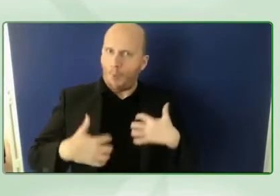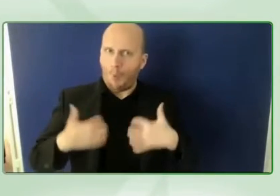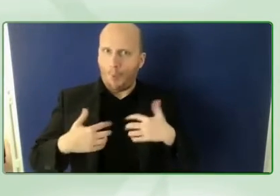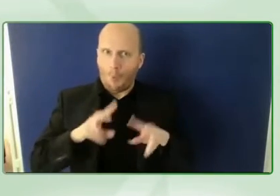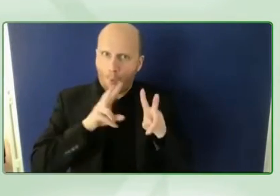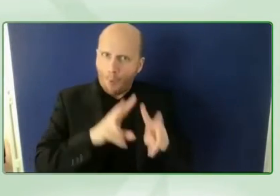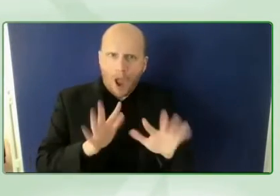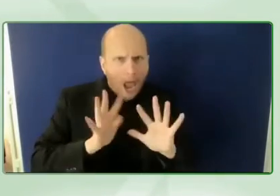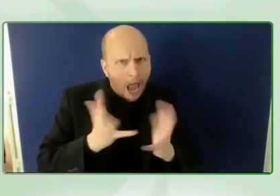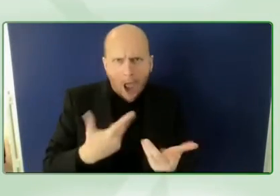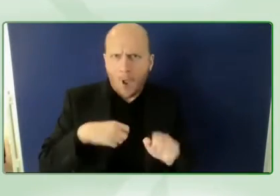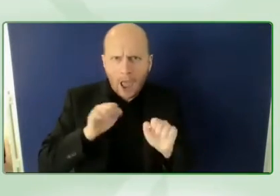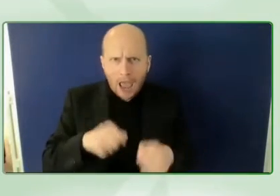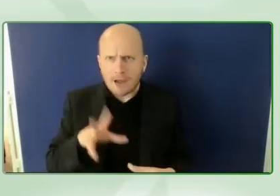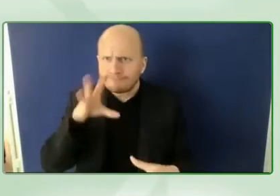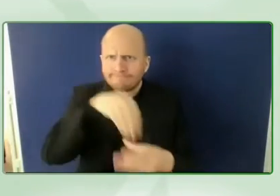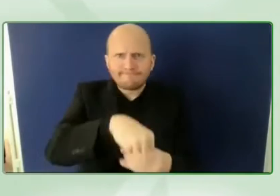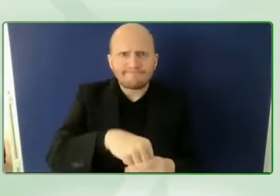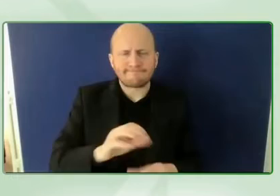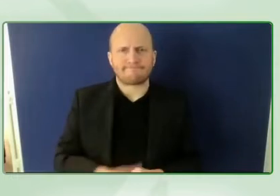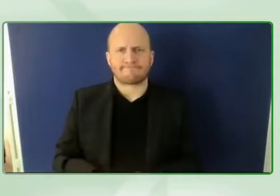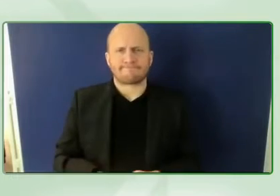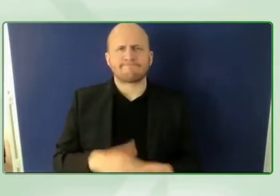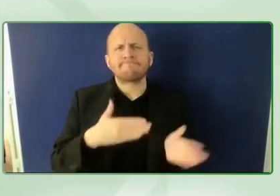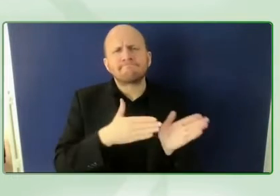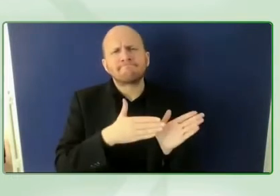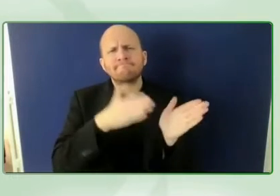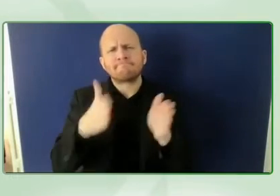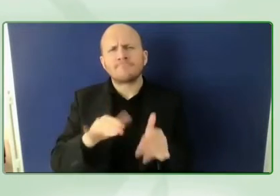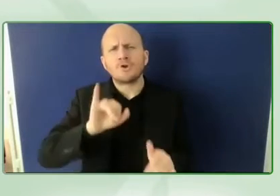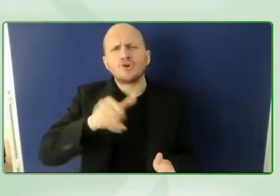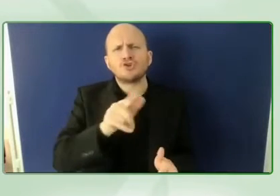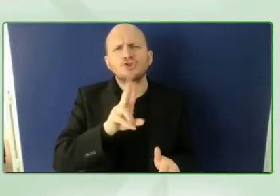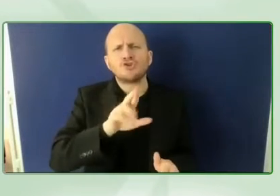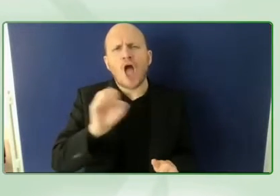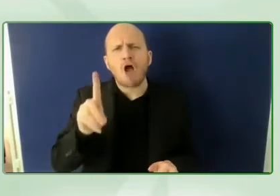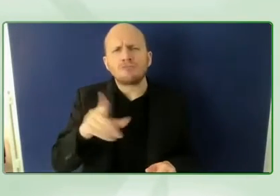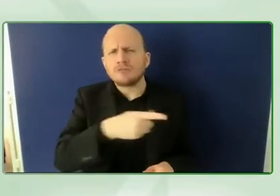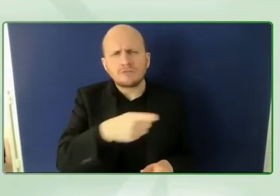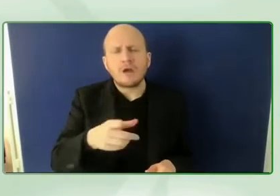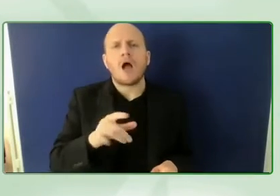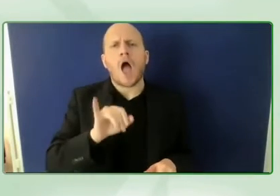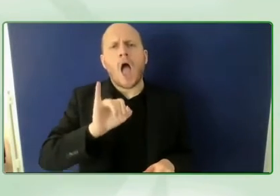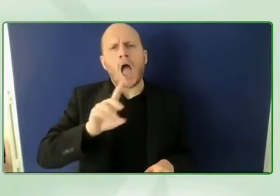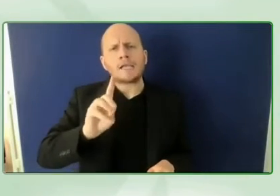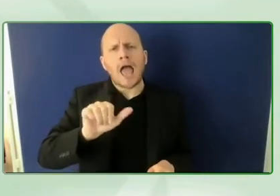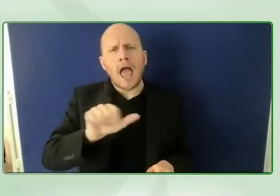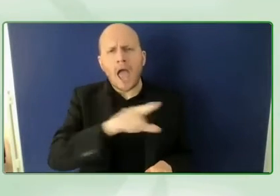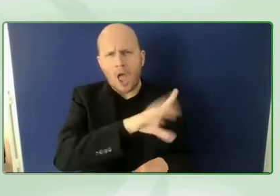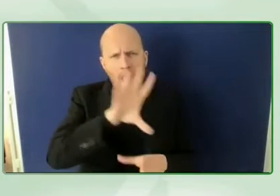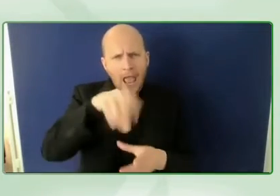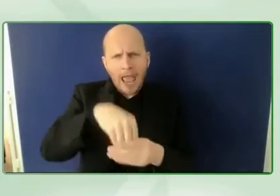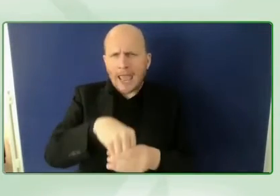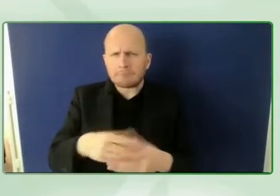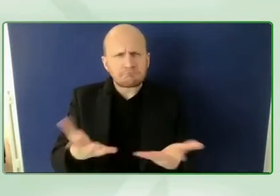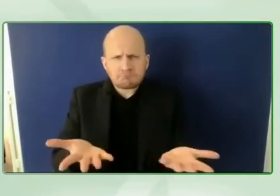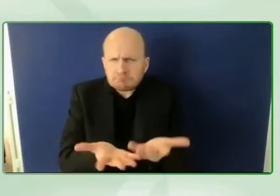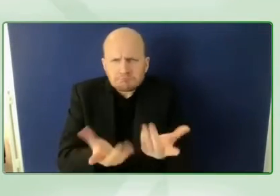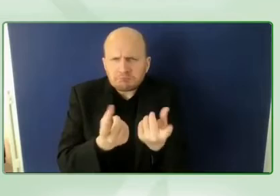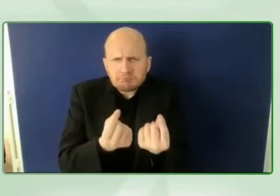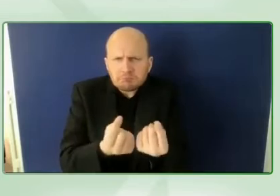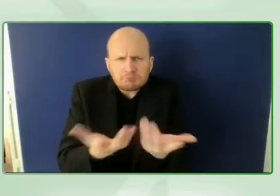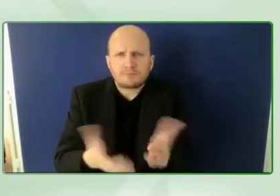about the international disability alliance and its role in the campaign i think one of the key strengths of the idea